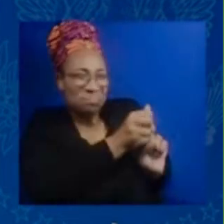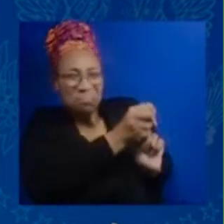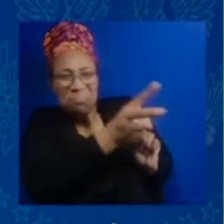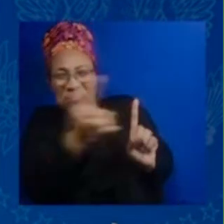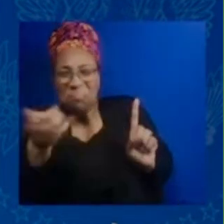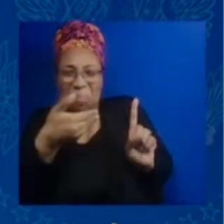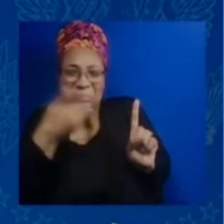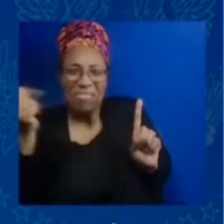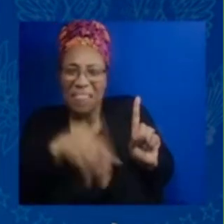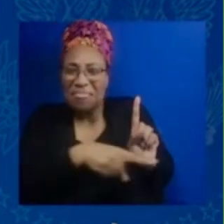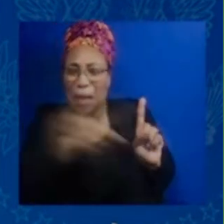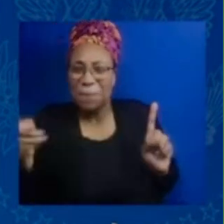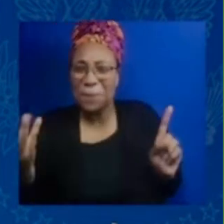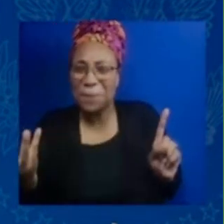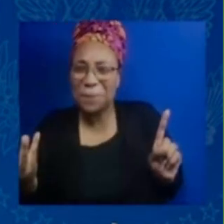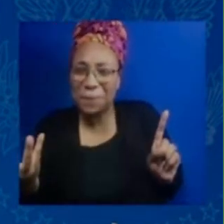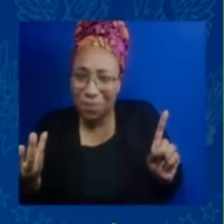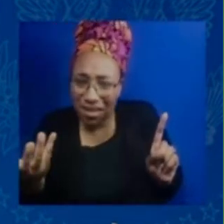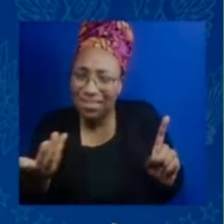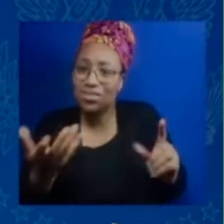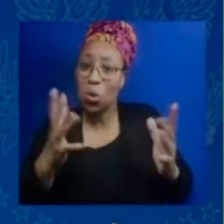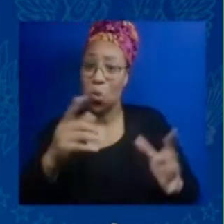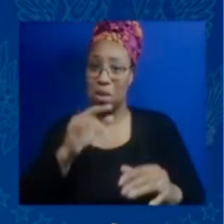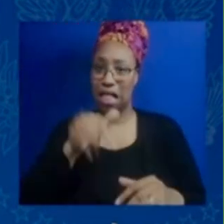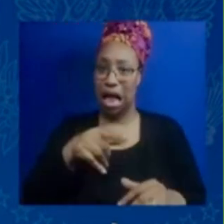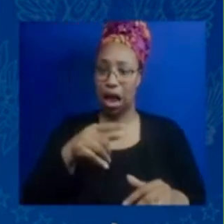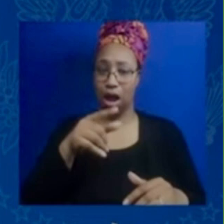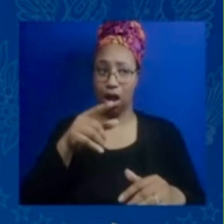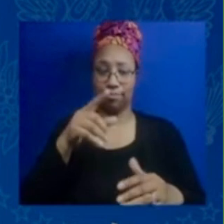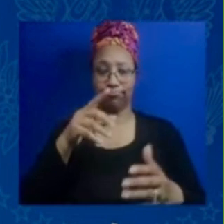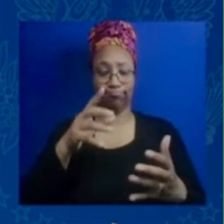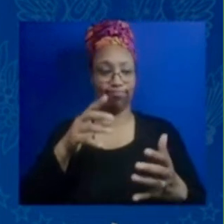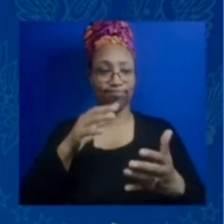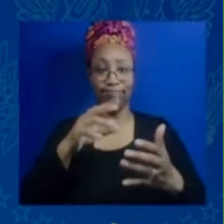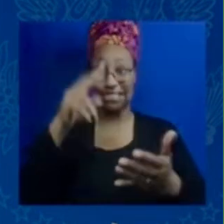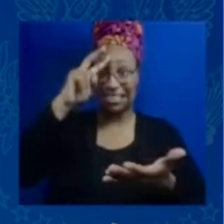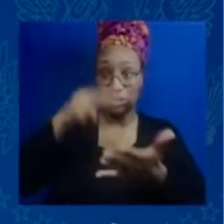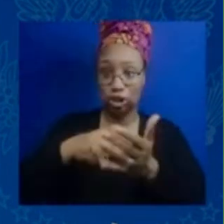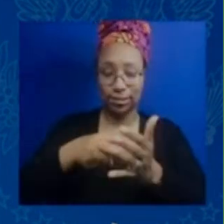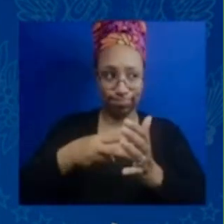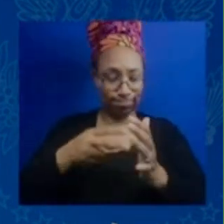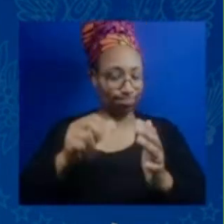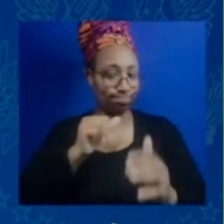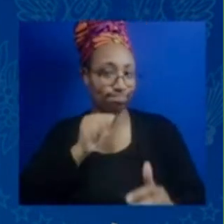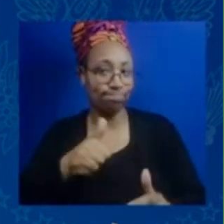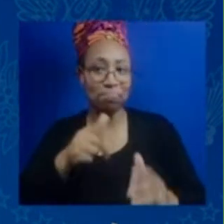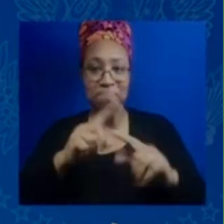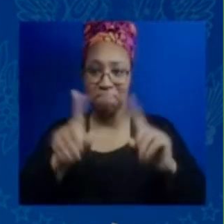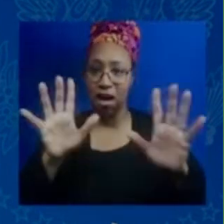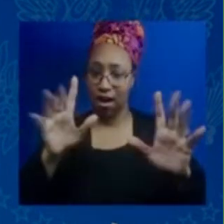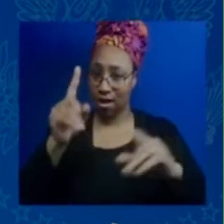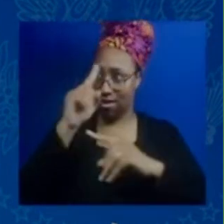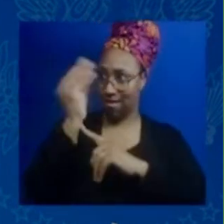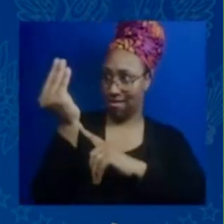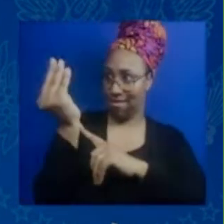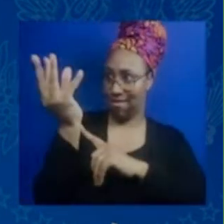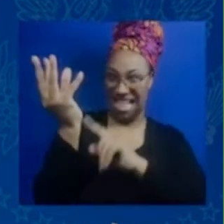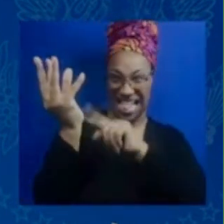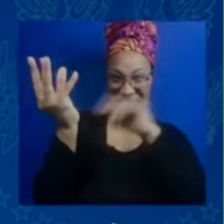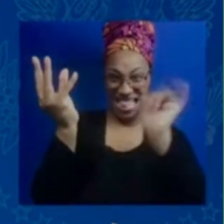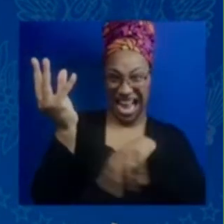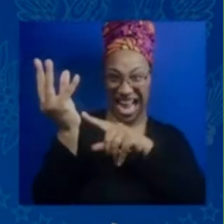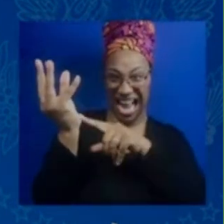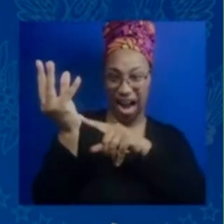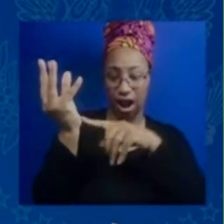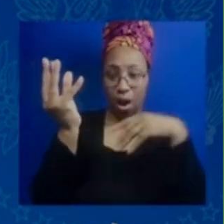you know wow I think that I can do this for myself and I researched I became a student of